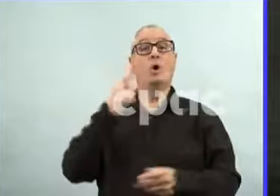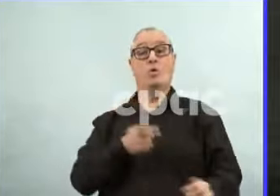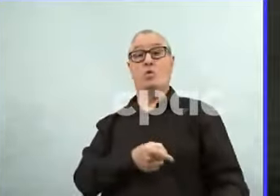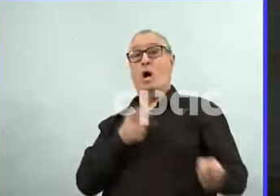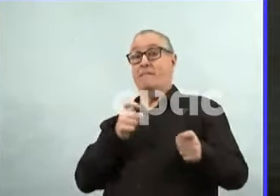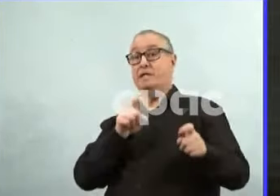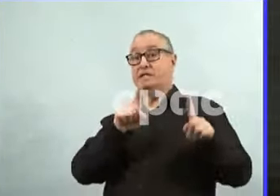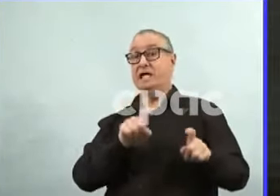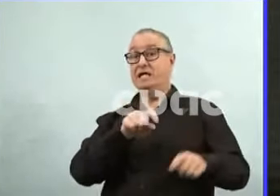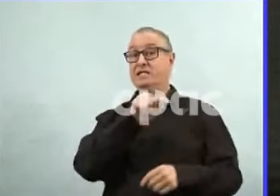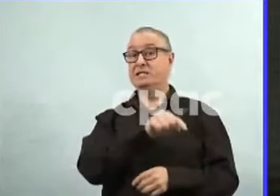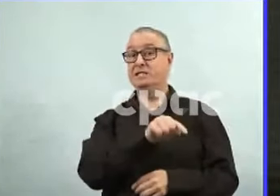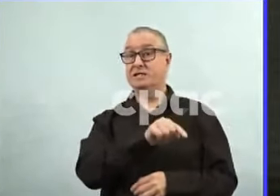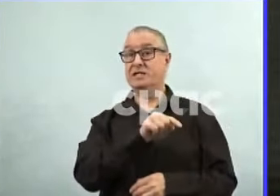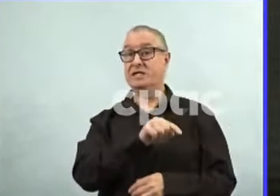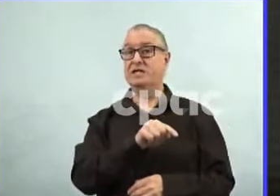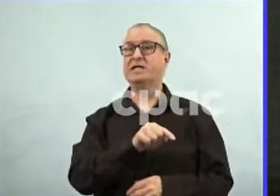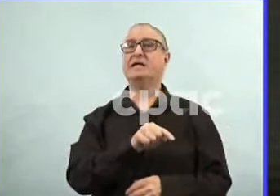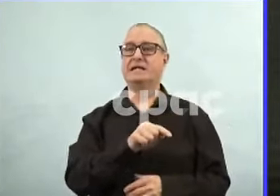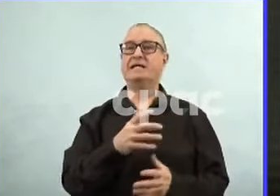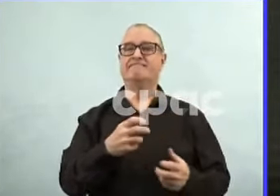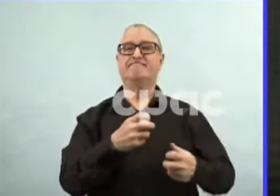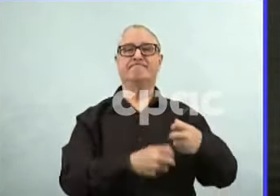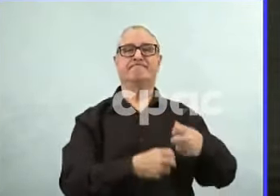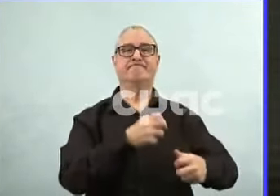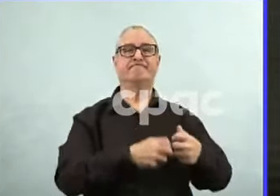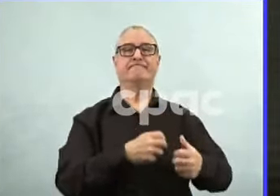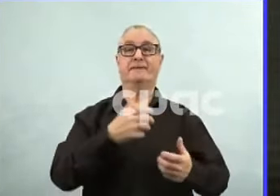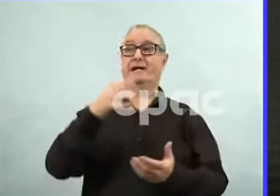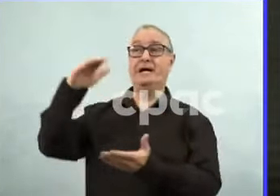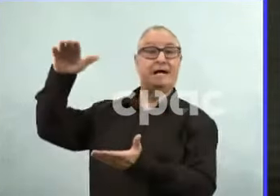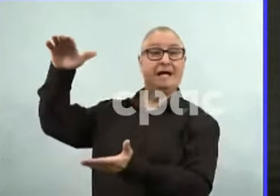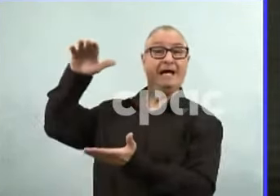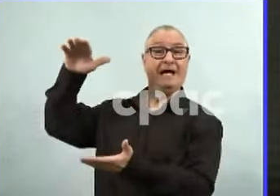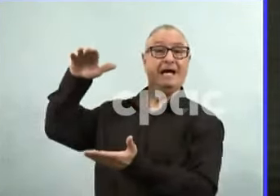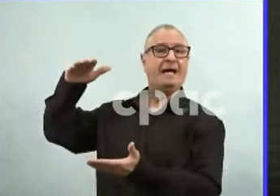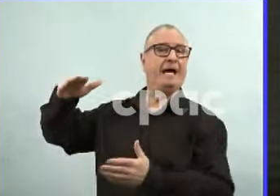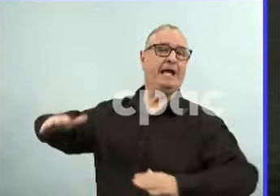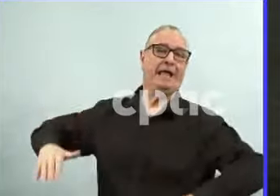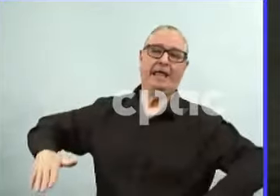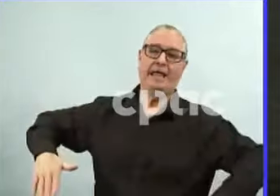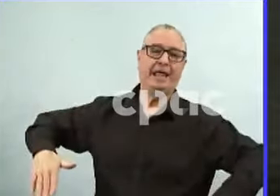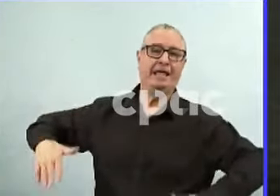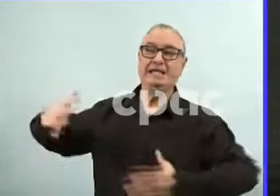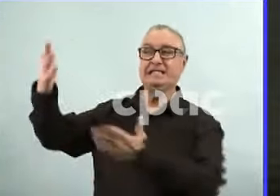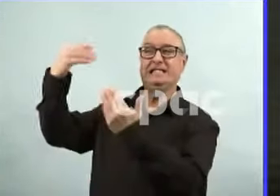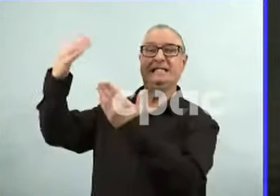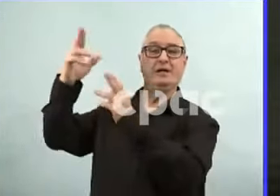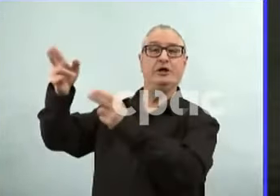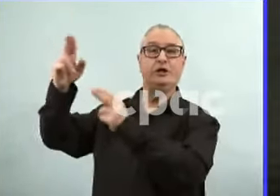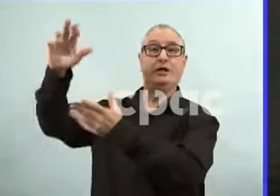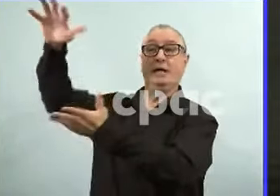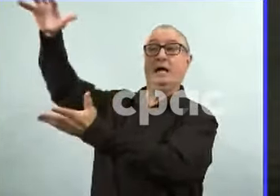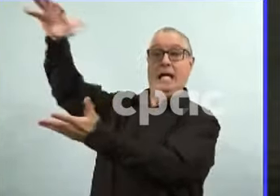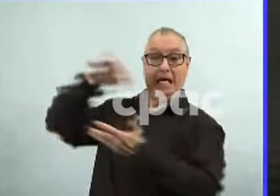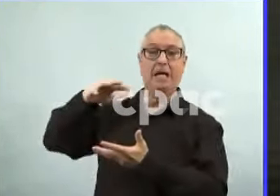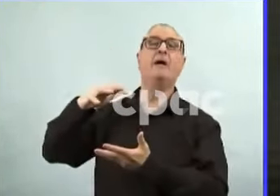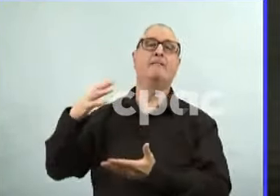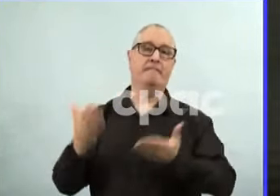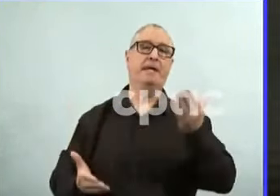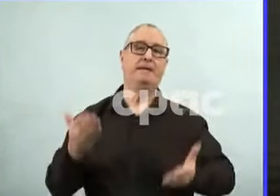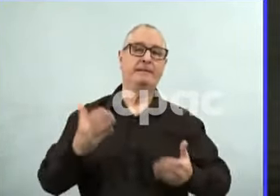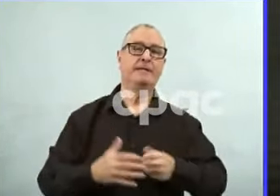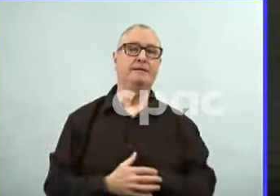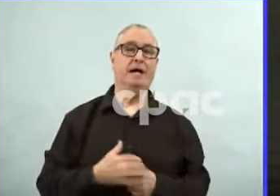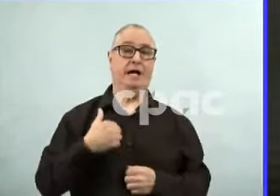supply and demand issues here. So the supply is an issue. And I know work is being done on that. I don't have all the details of our supply